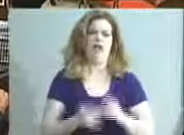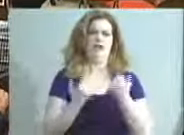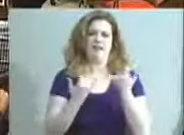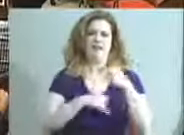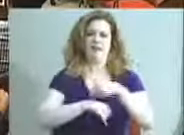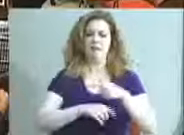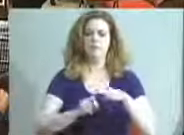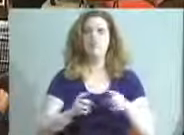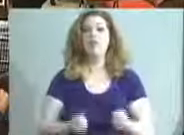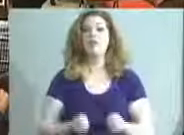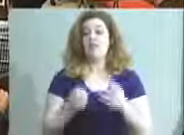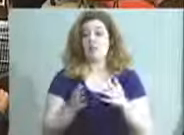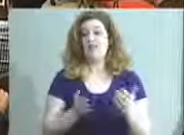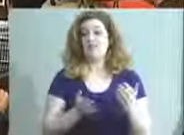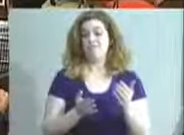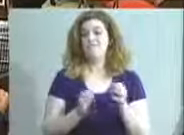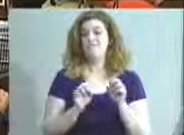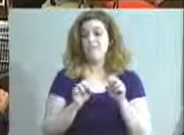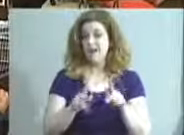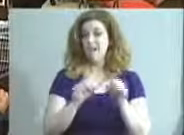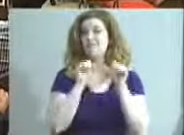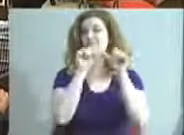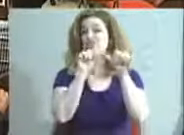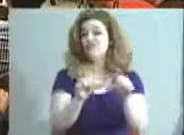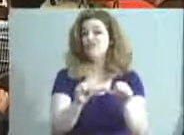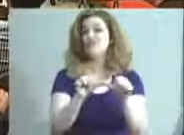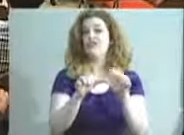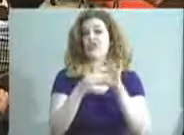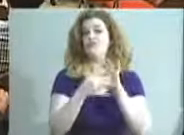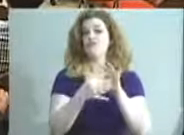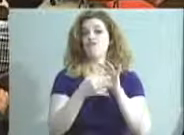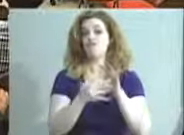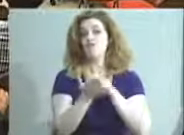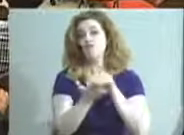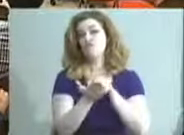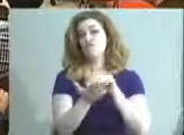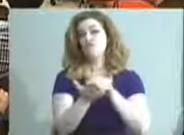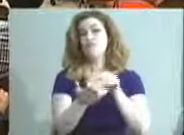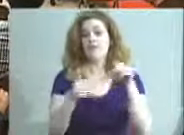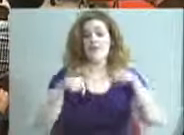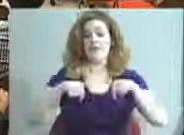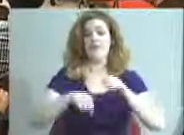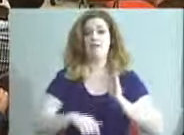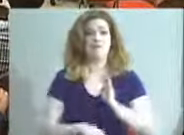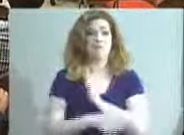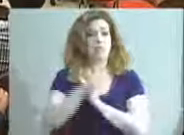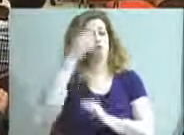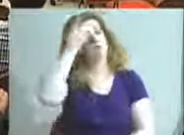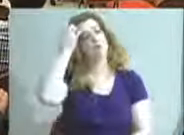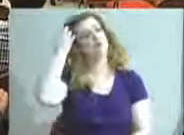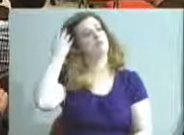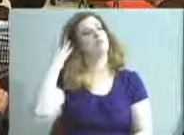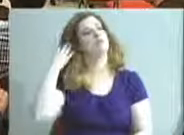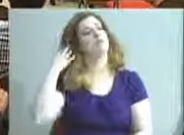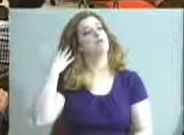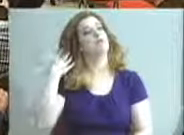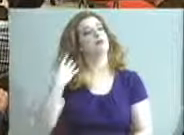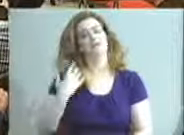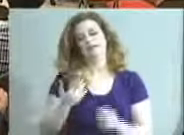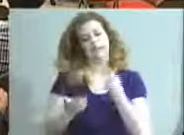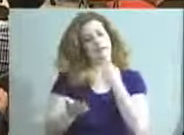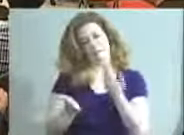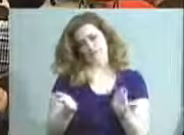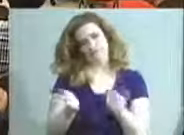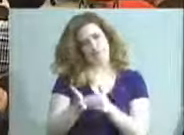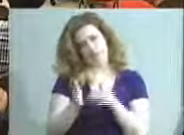think we've got a lot of opportunity to continue that relationship and learn as a board. I will not repeat